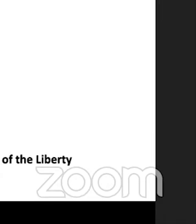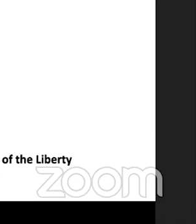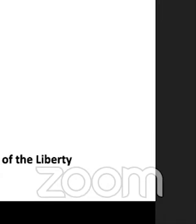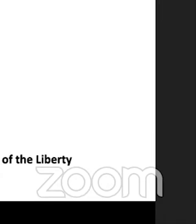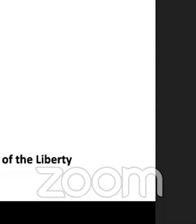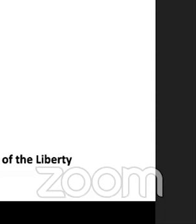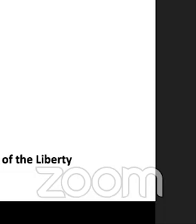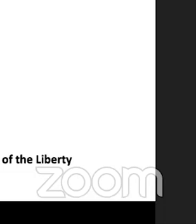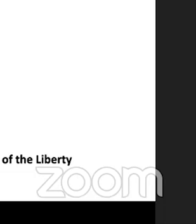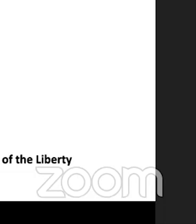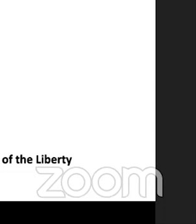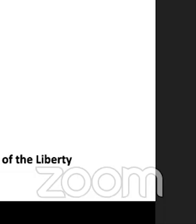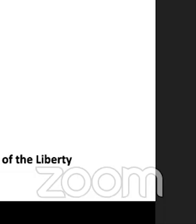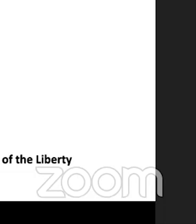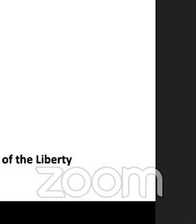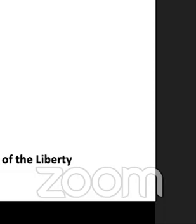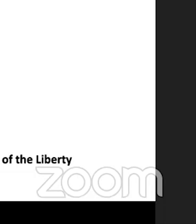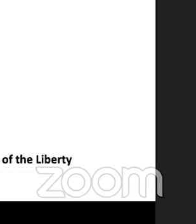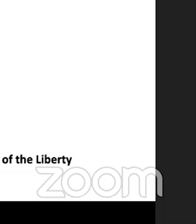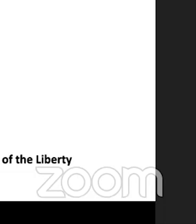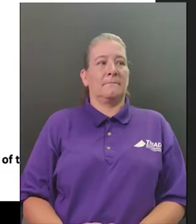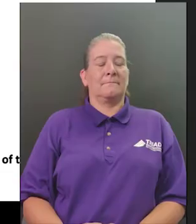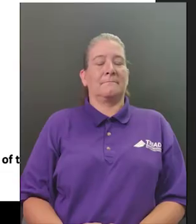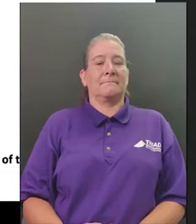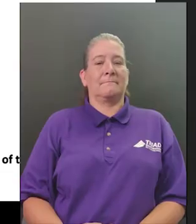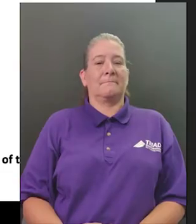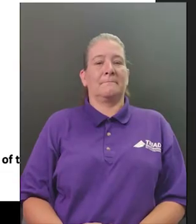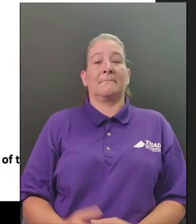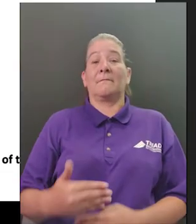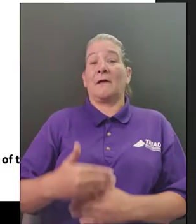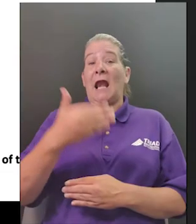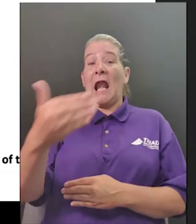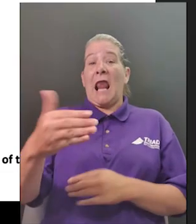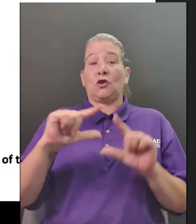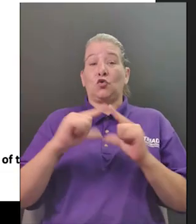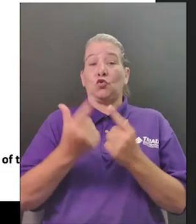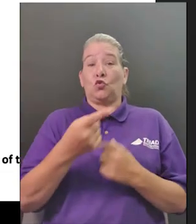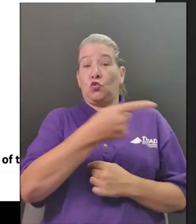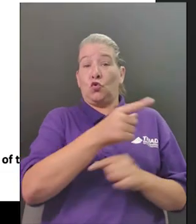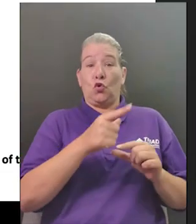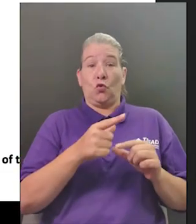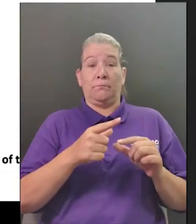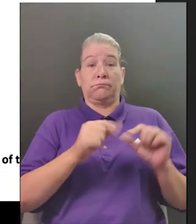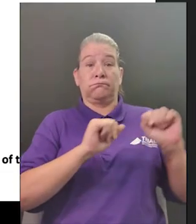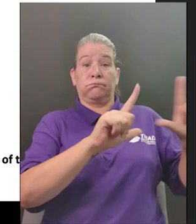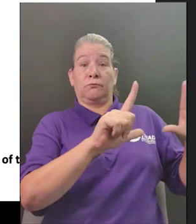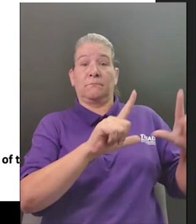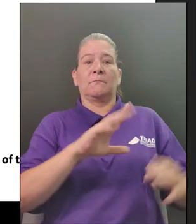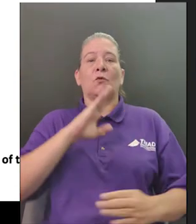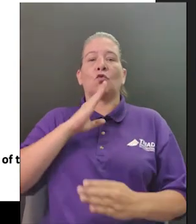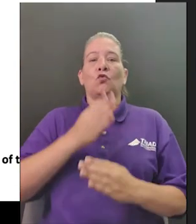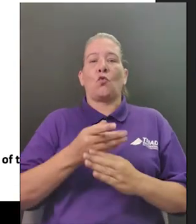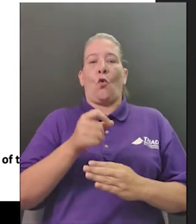during the revolutionary war because women bought all of the things right they made the